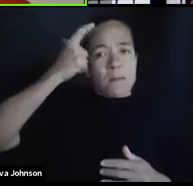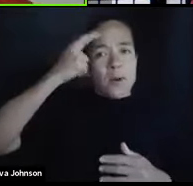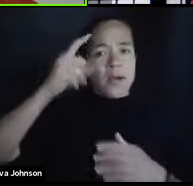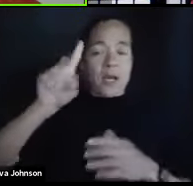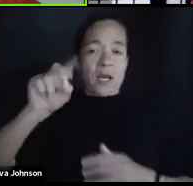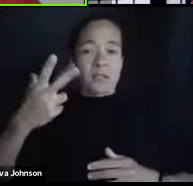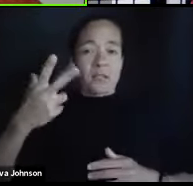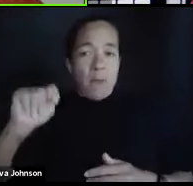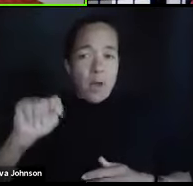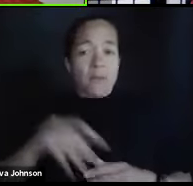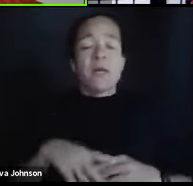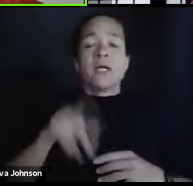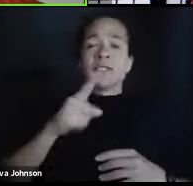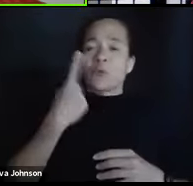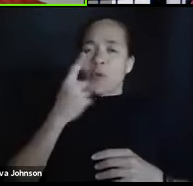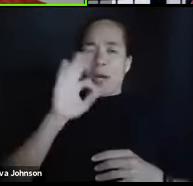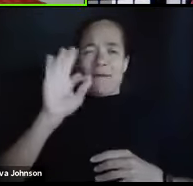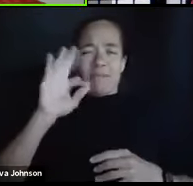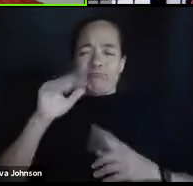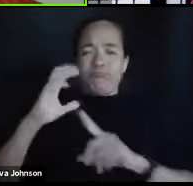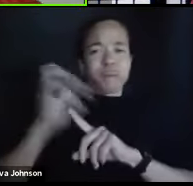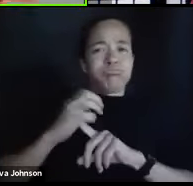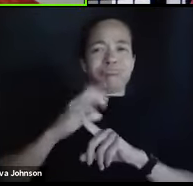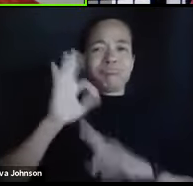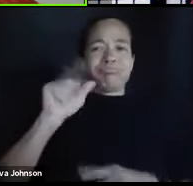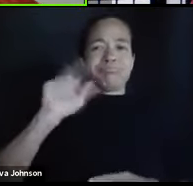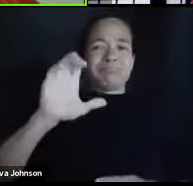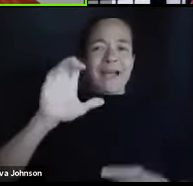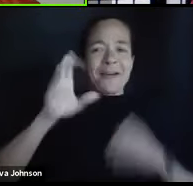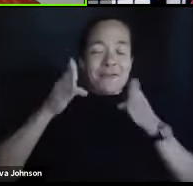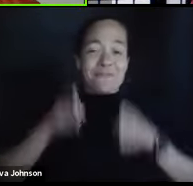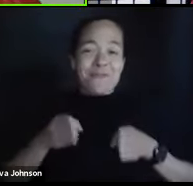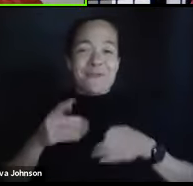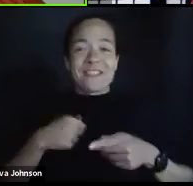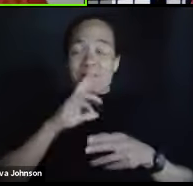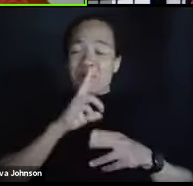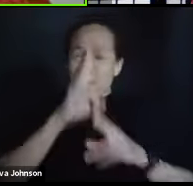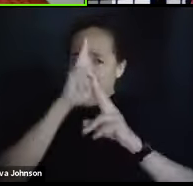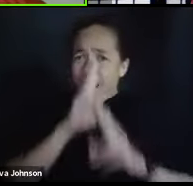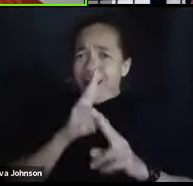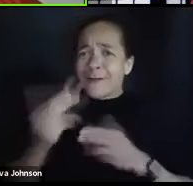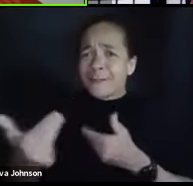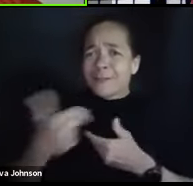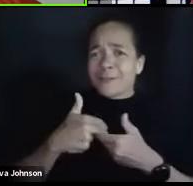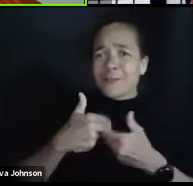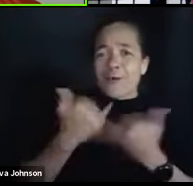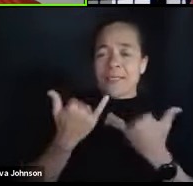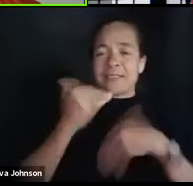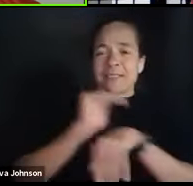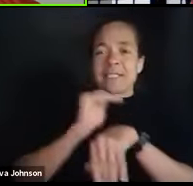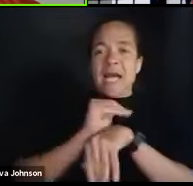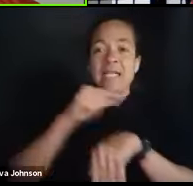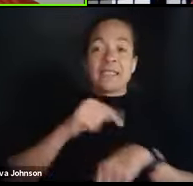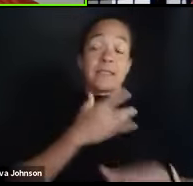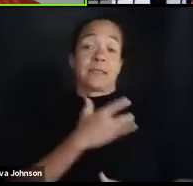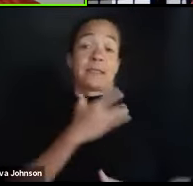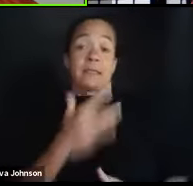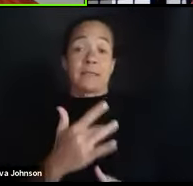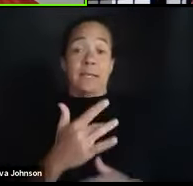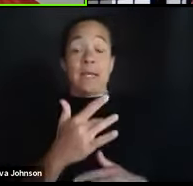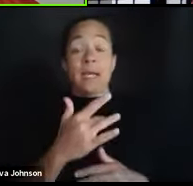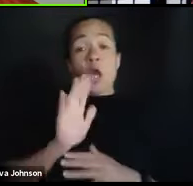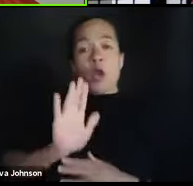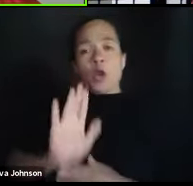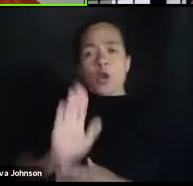faculty favorites here on campus, and we are honored to have her tonight, especially because this is usually a presentation that she gives